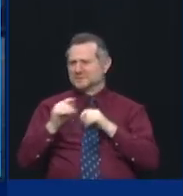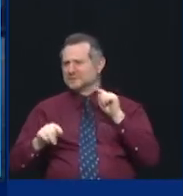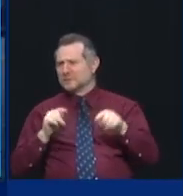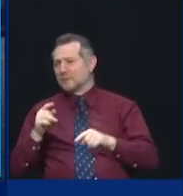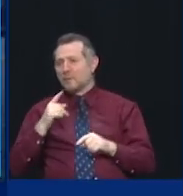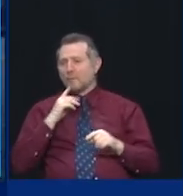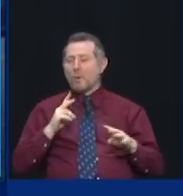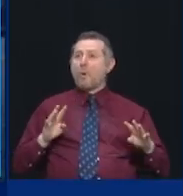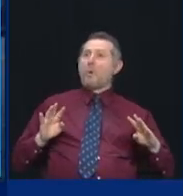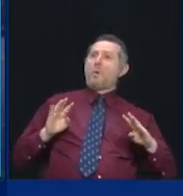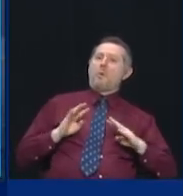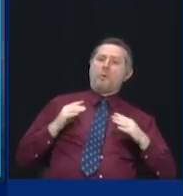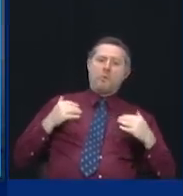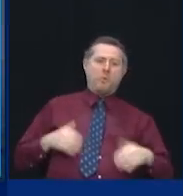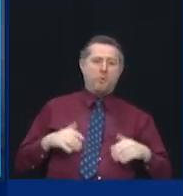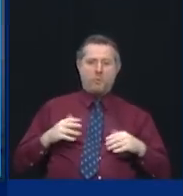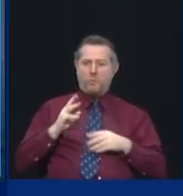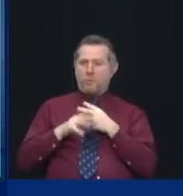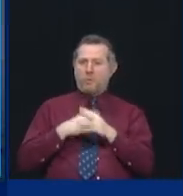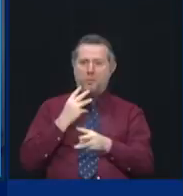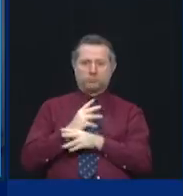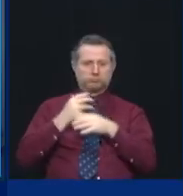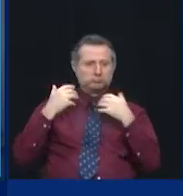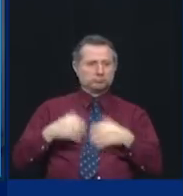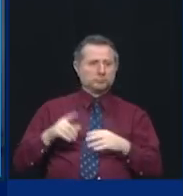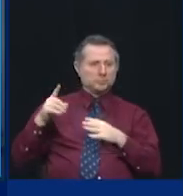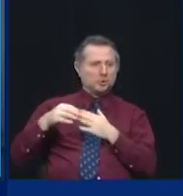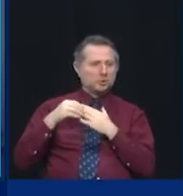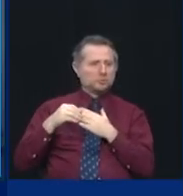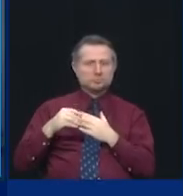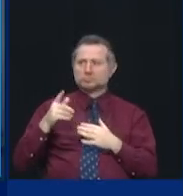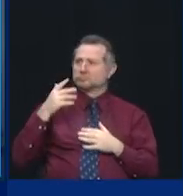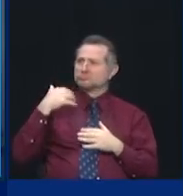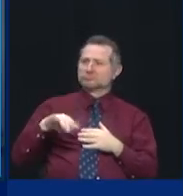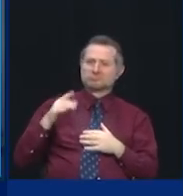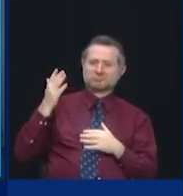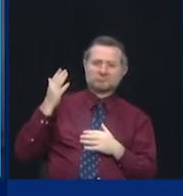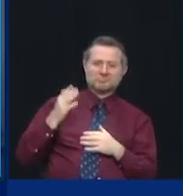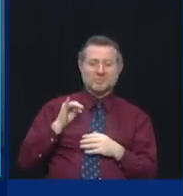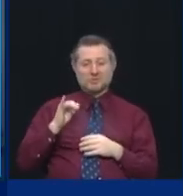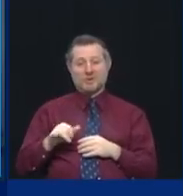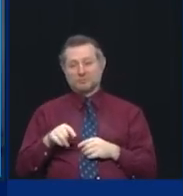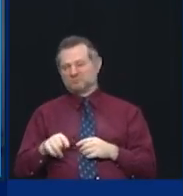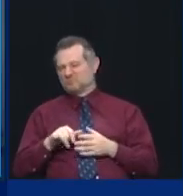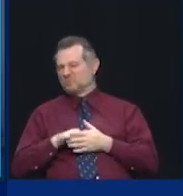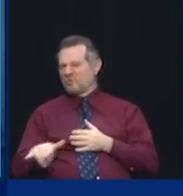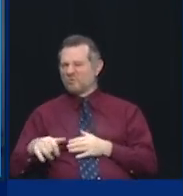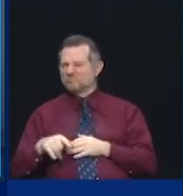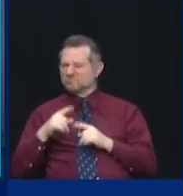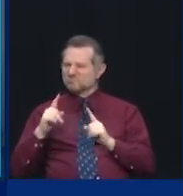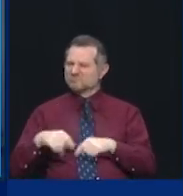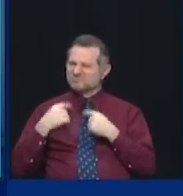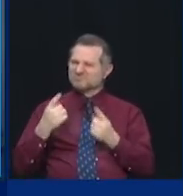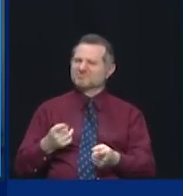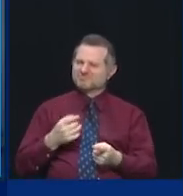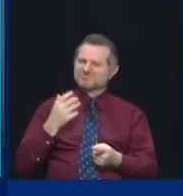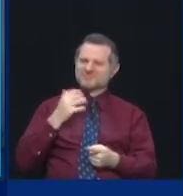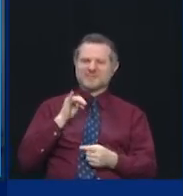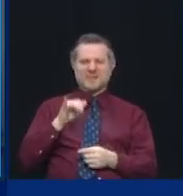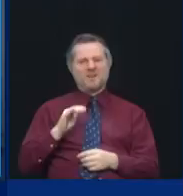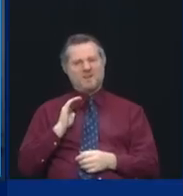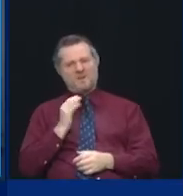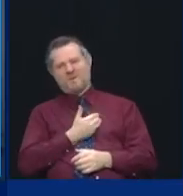globe in the post-COVID world. And that is what New York is all about. That is our game.